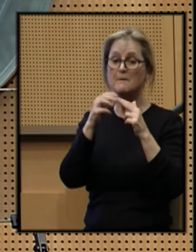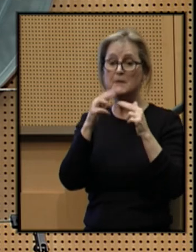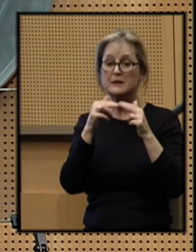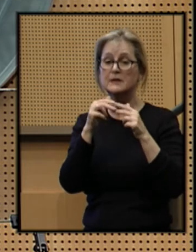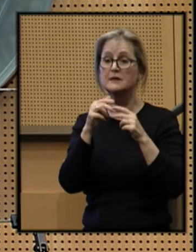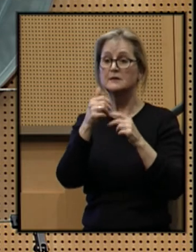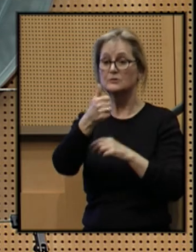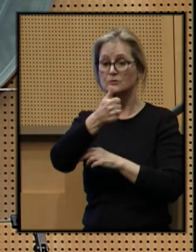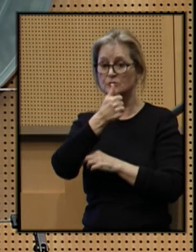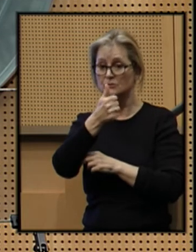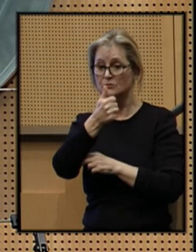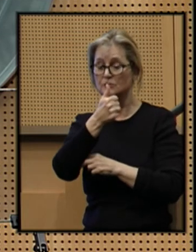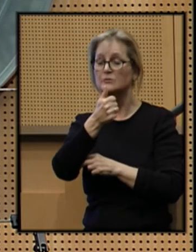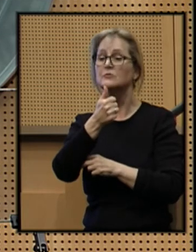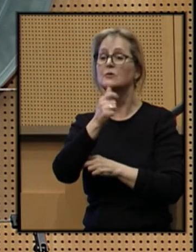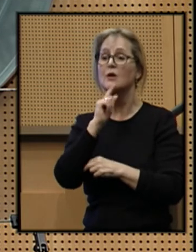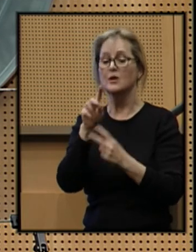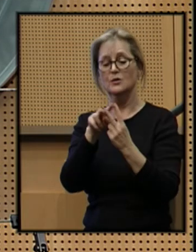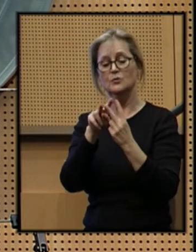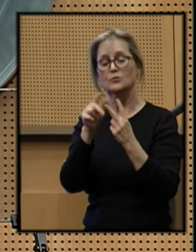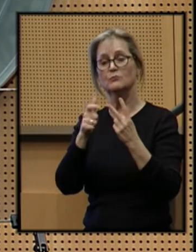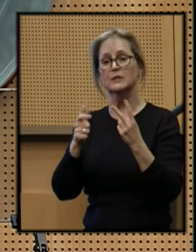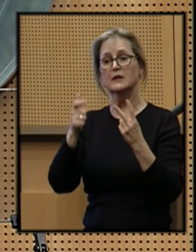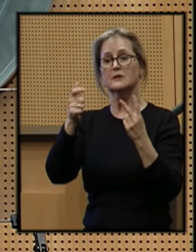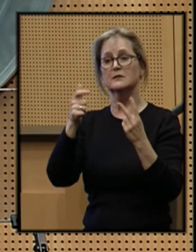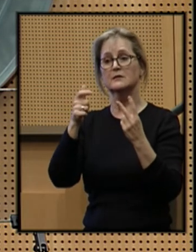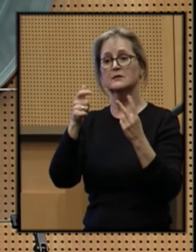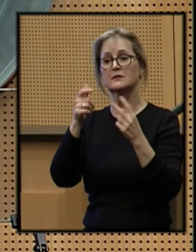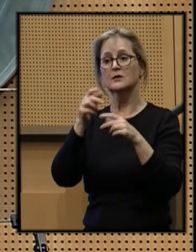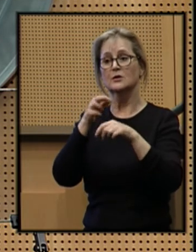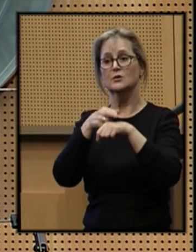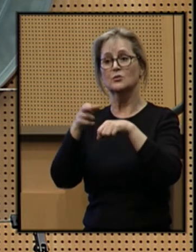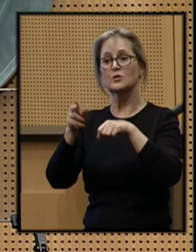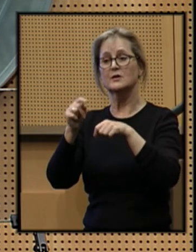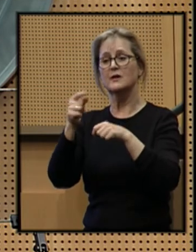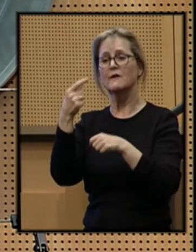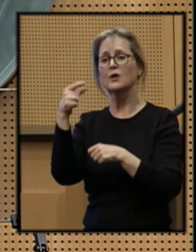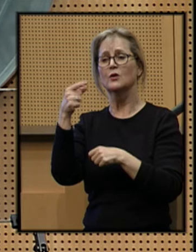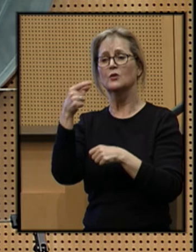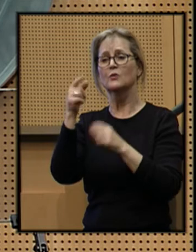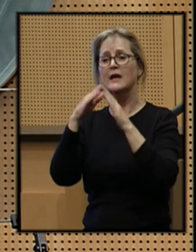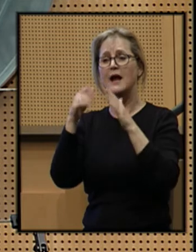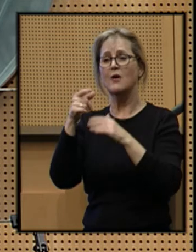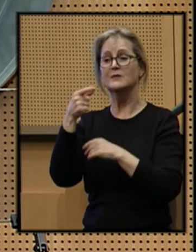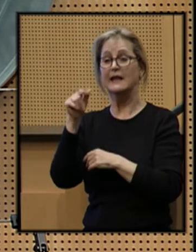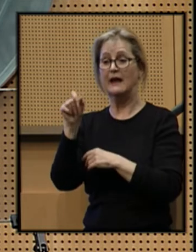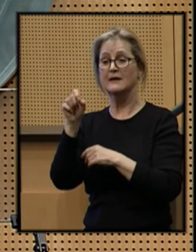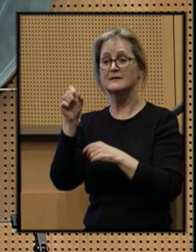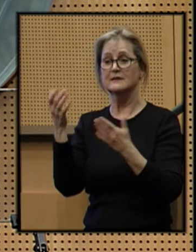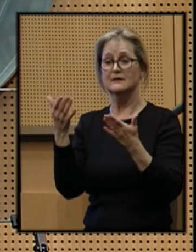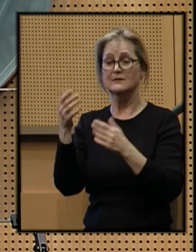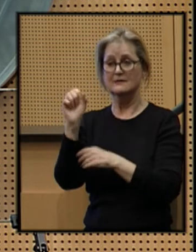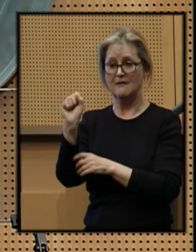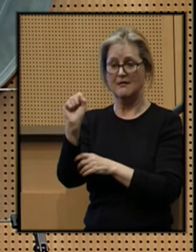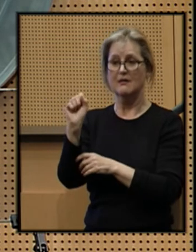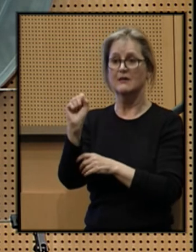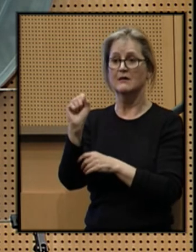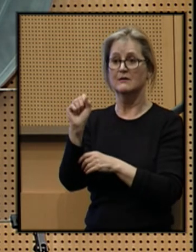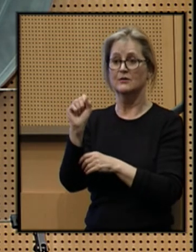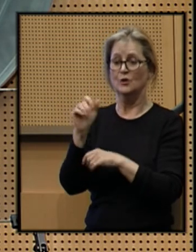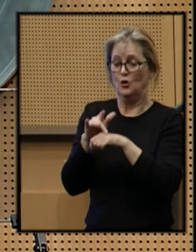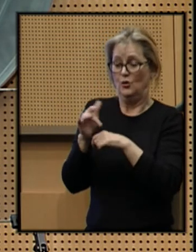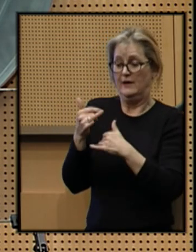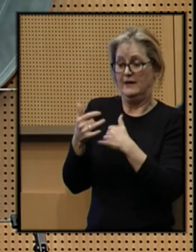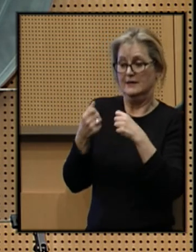and transportation are the two biggest sources of greenhouse gas emissions in Seattle. Earlier this